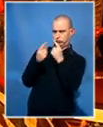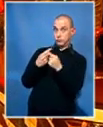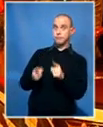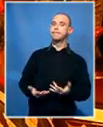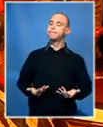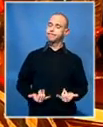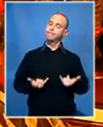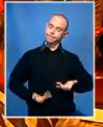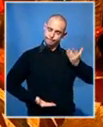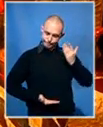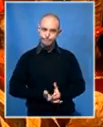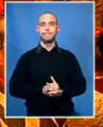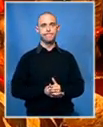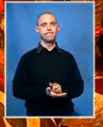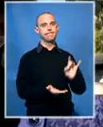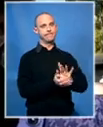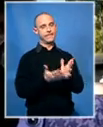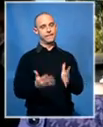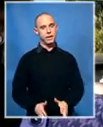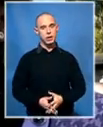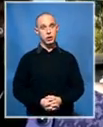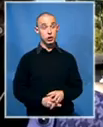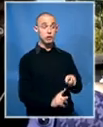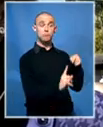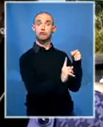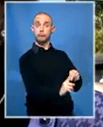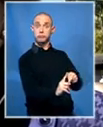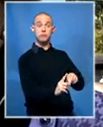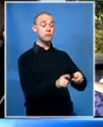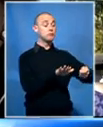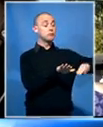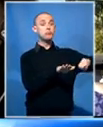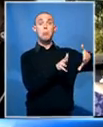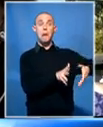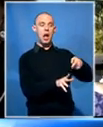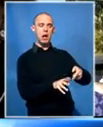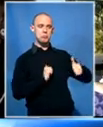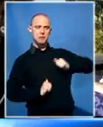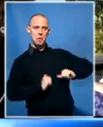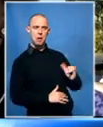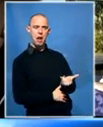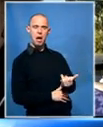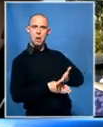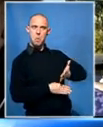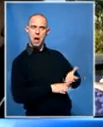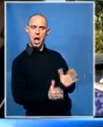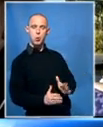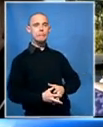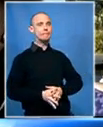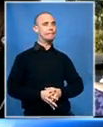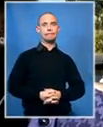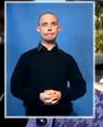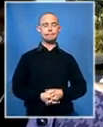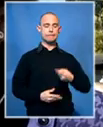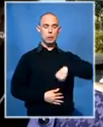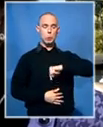was recalled. The performance of the Legislature has been assessed and it has been realized that in terms of weaknesses that are there, we might want